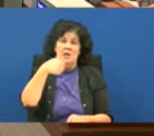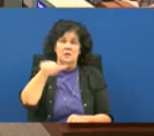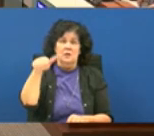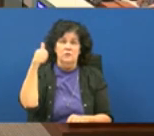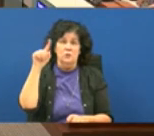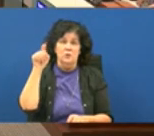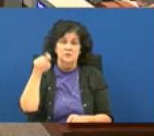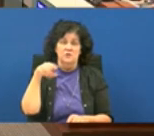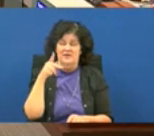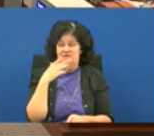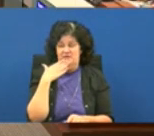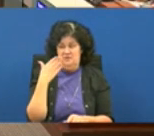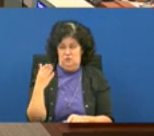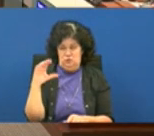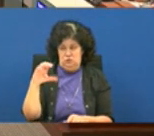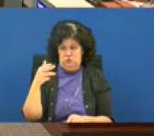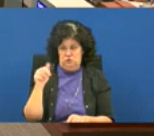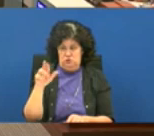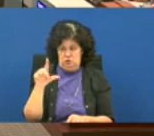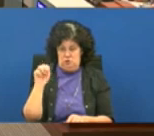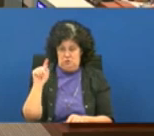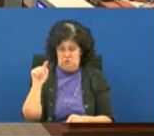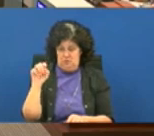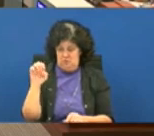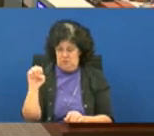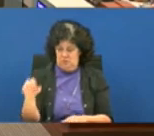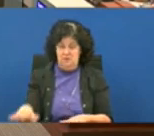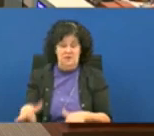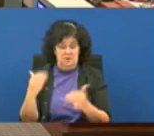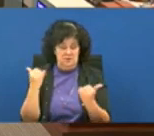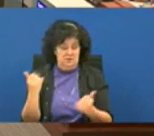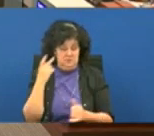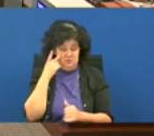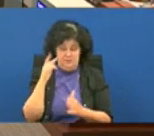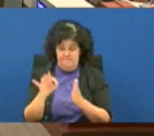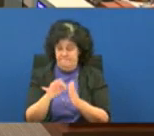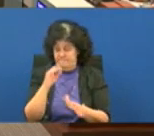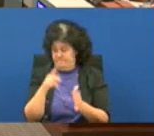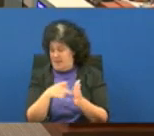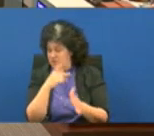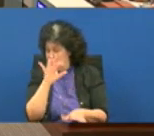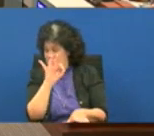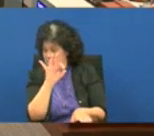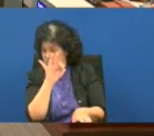thank you charlotte for the report council members if you would now go back to page nine we're going to we're take item 56